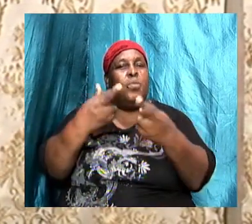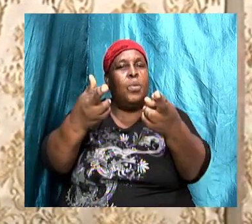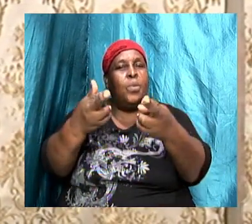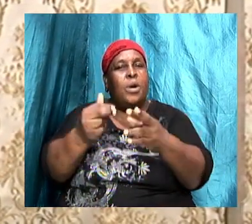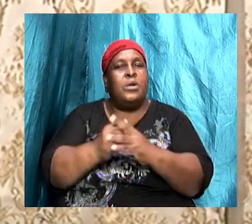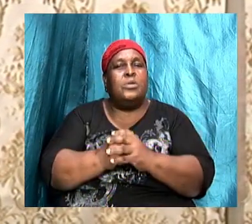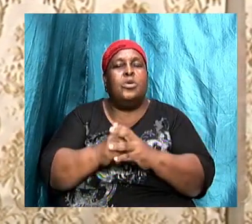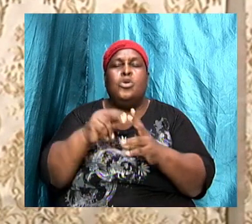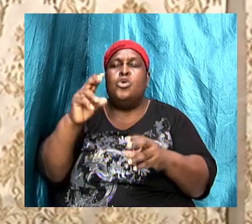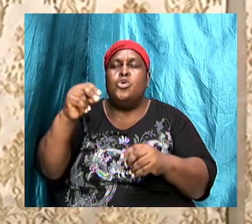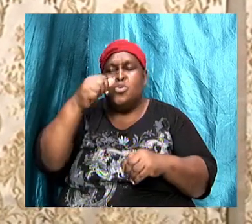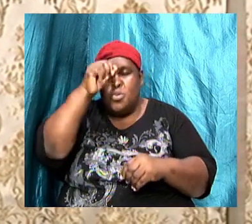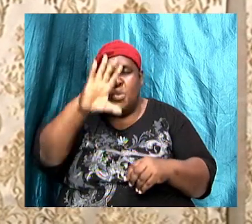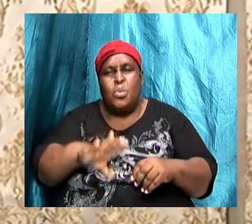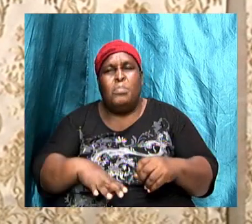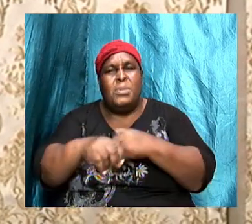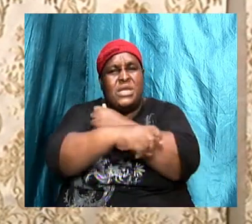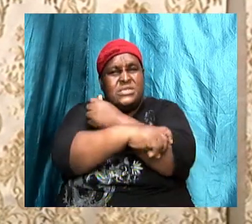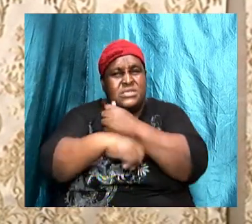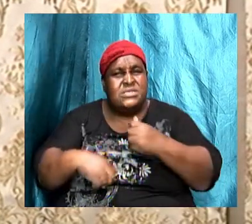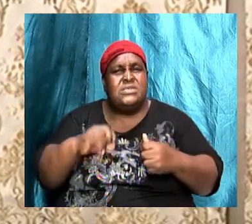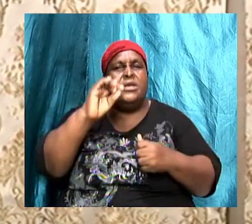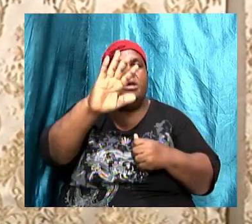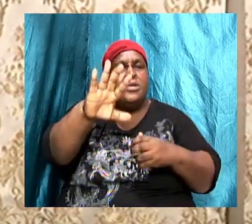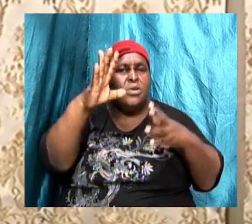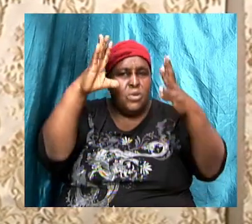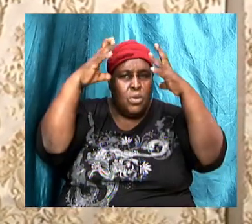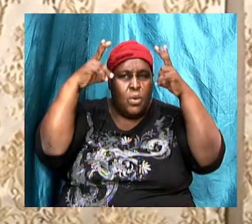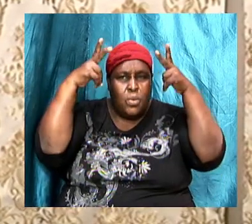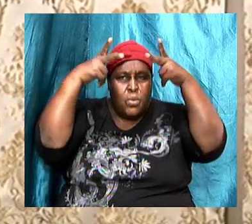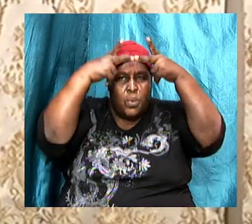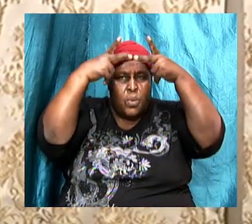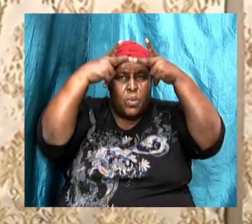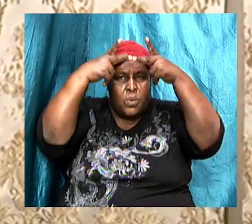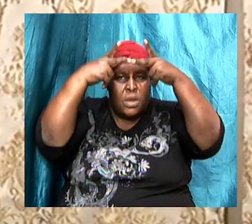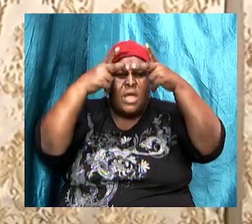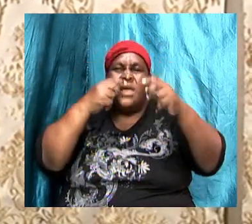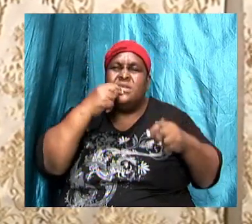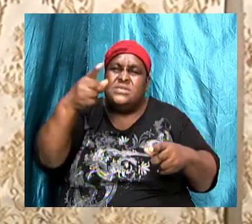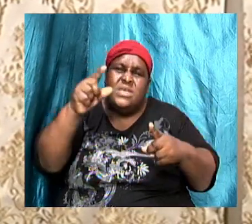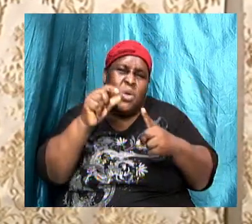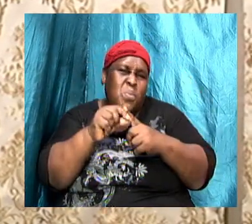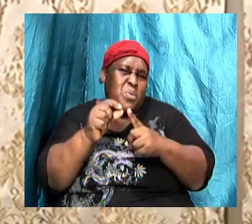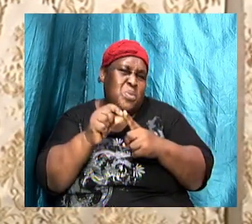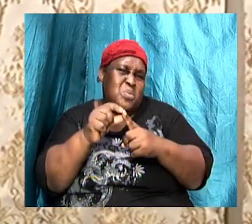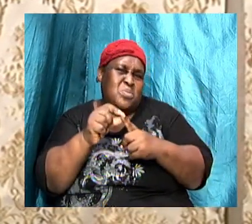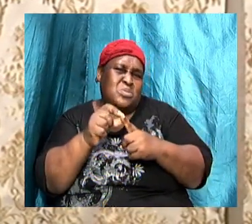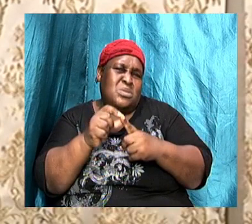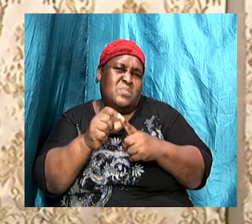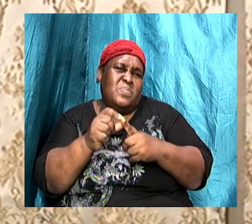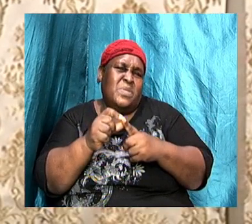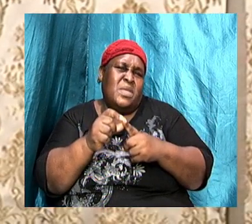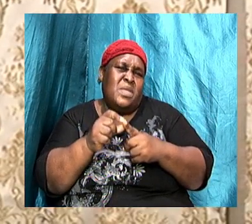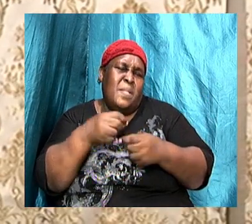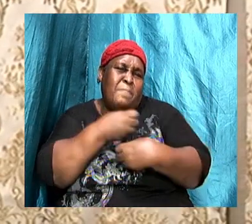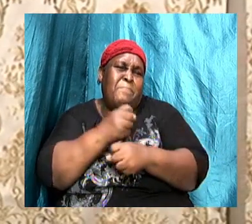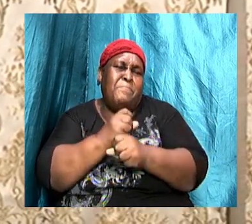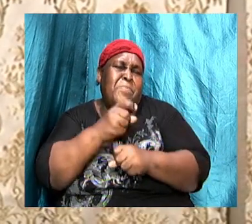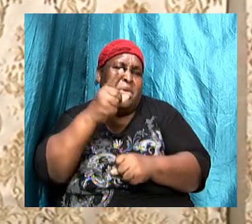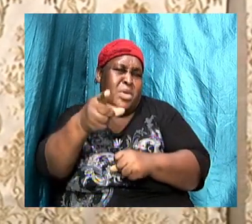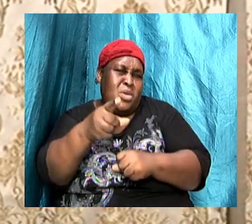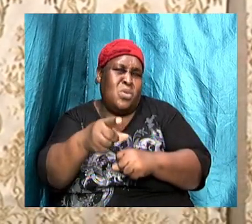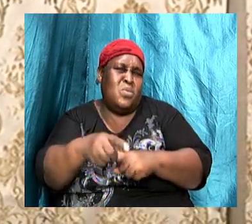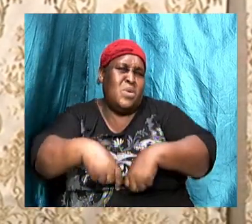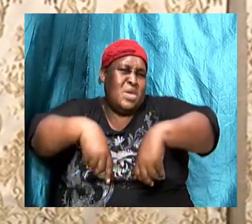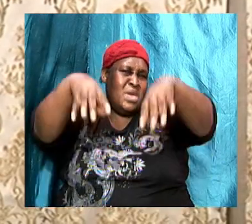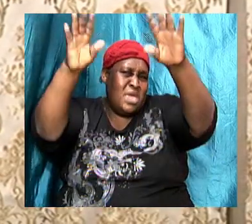your crown, saint of the most high God. Let no man say words that will turn you, that will